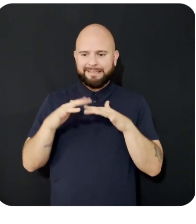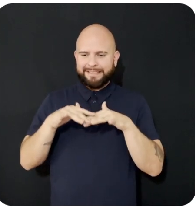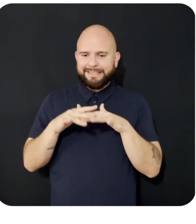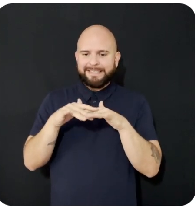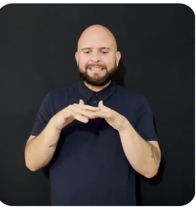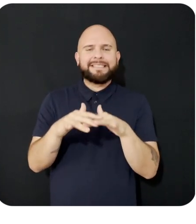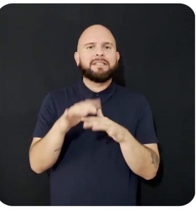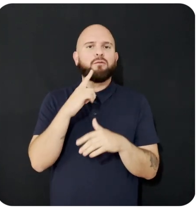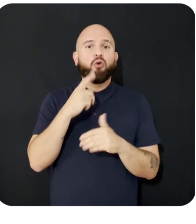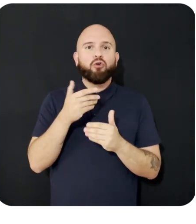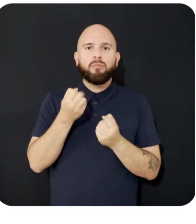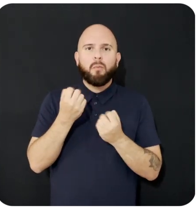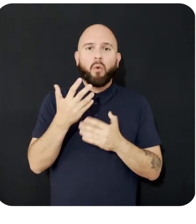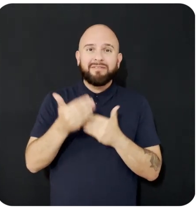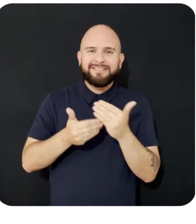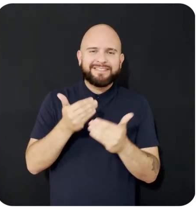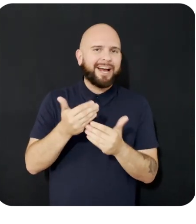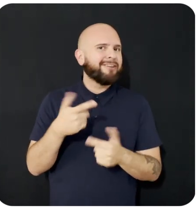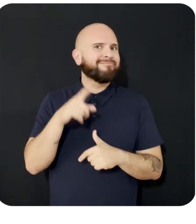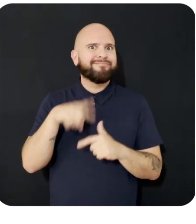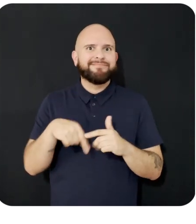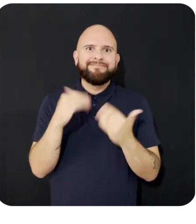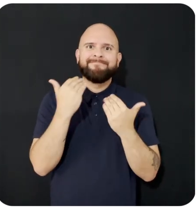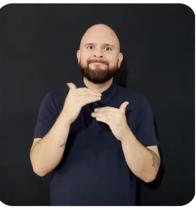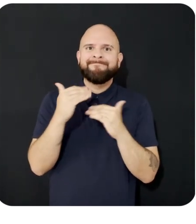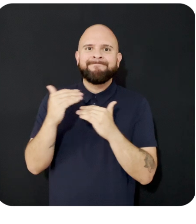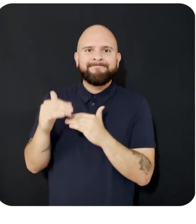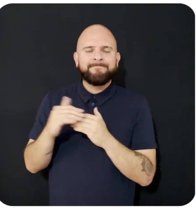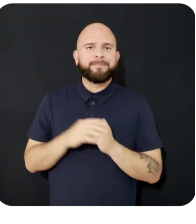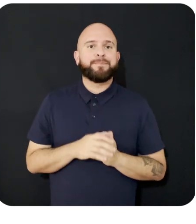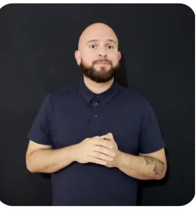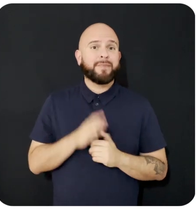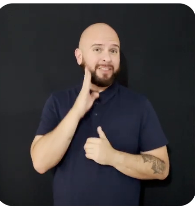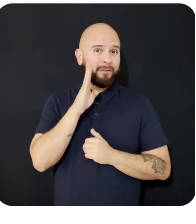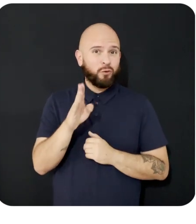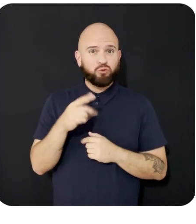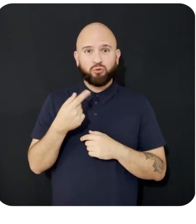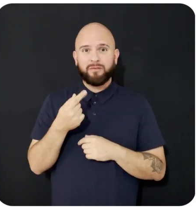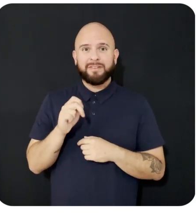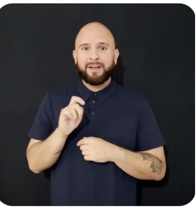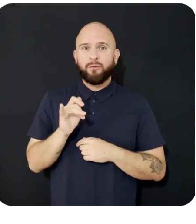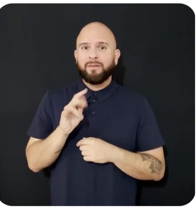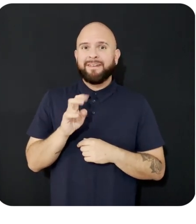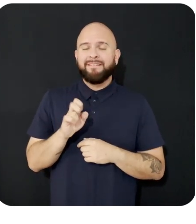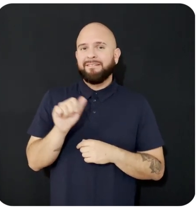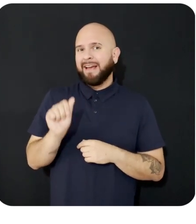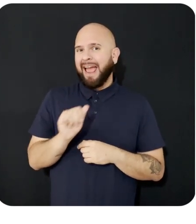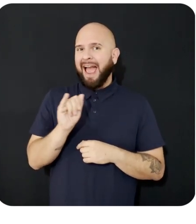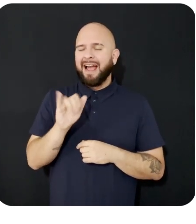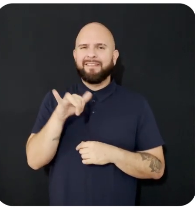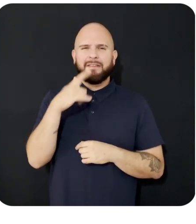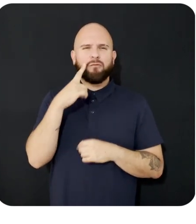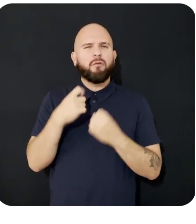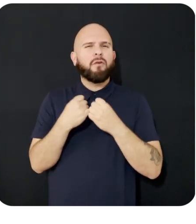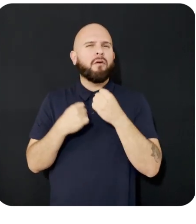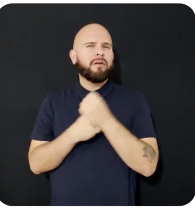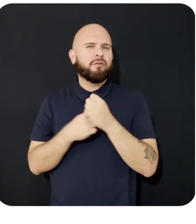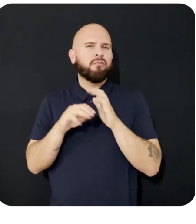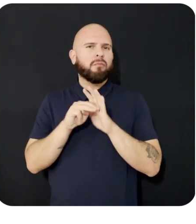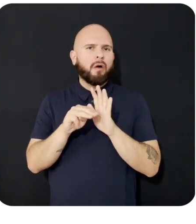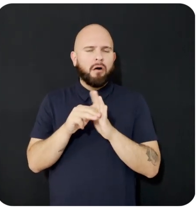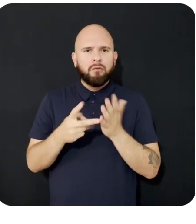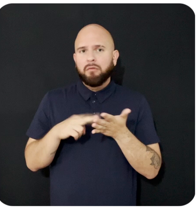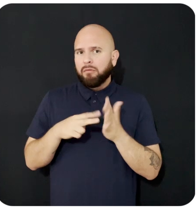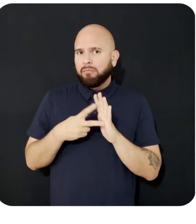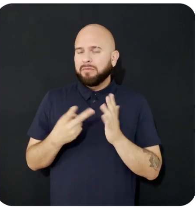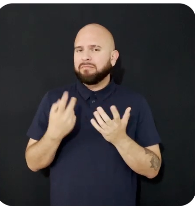The future of generative AI is for foundational models to be able to take multiple steps to